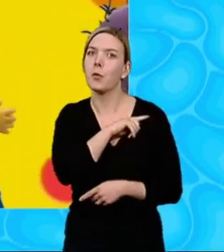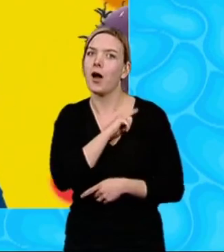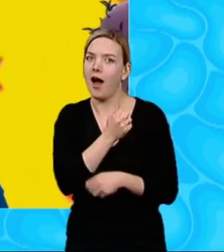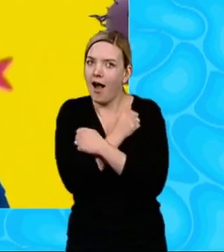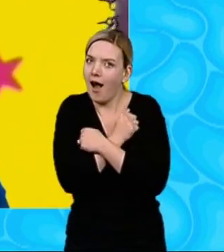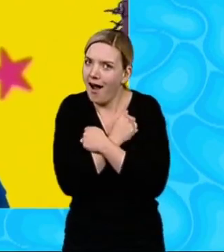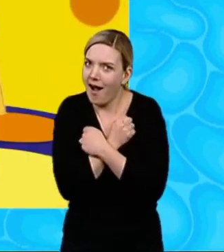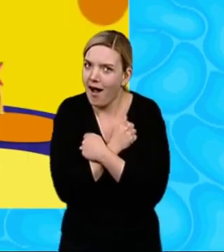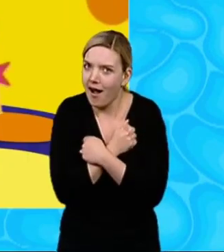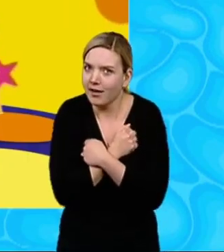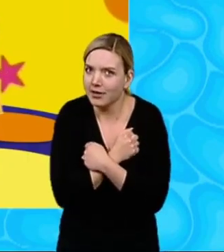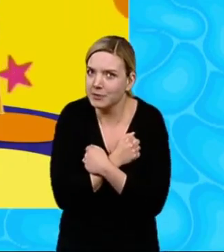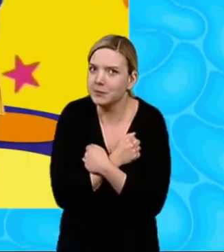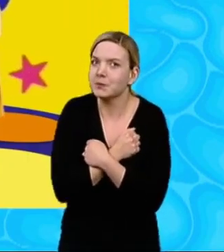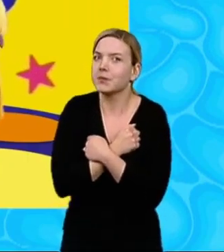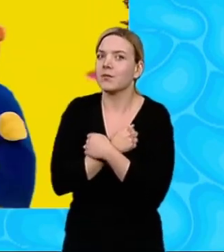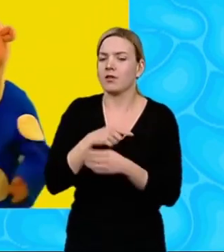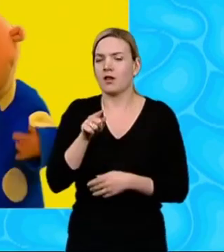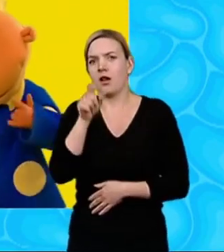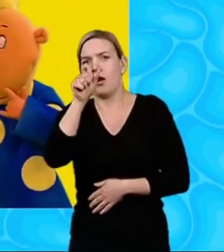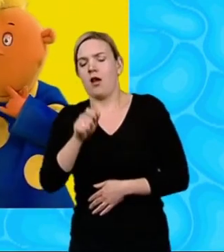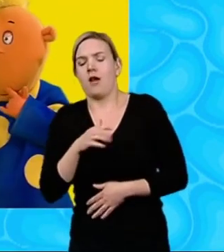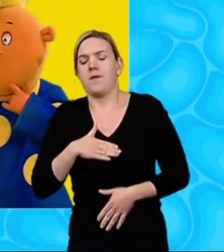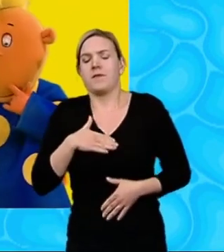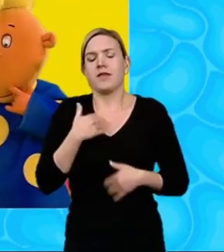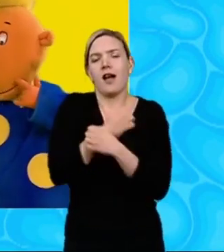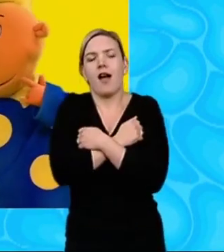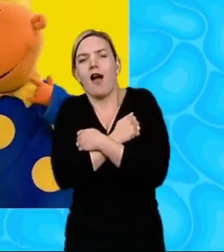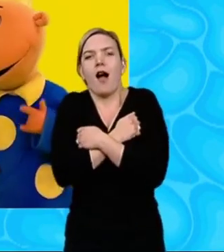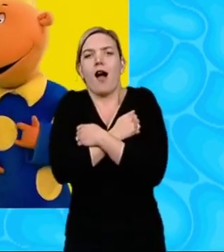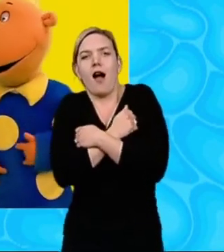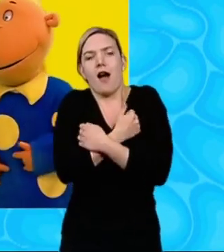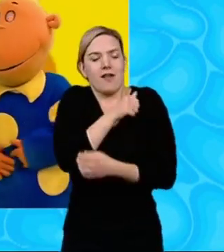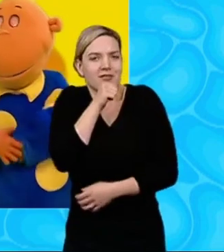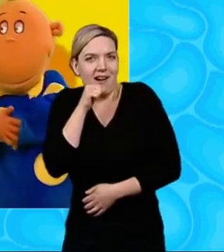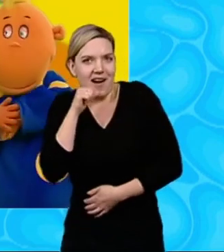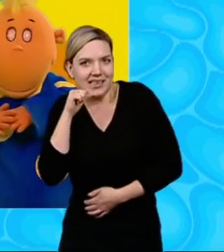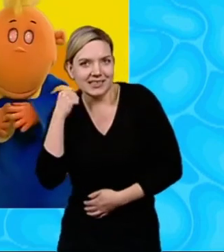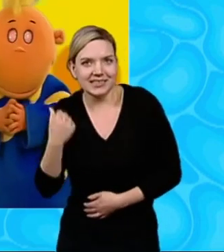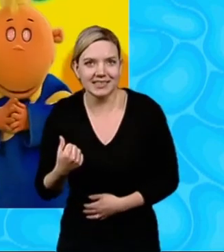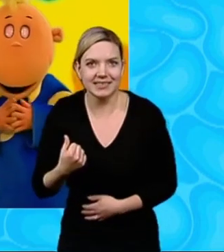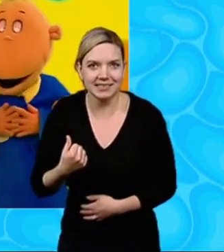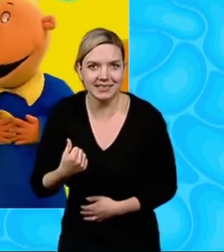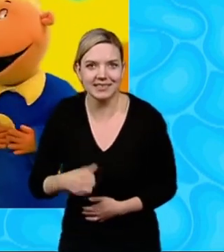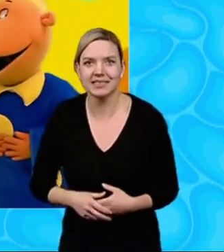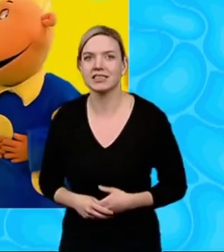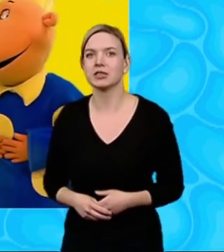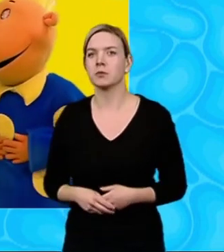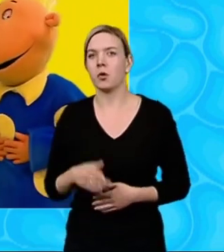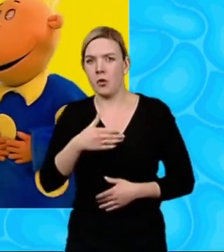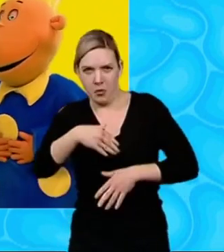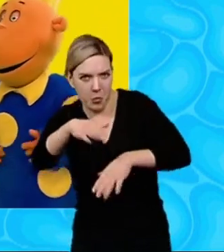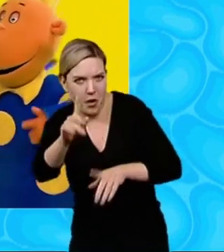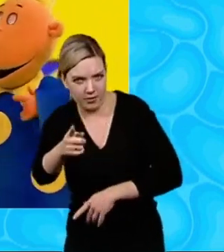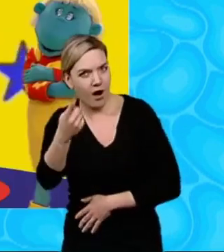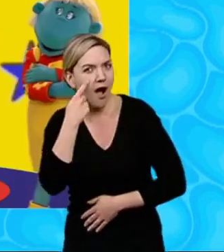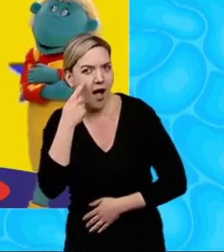a hug. They make you feel as cosy as a bug in a rug. Go